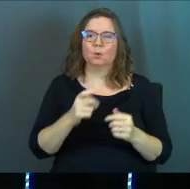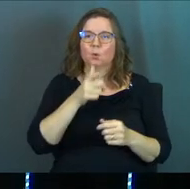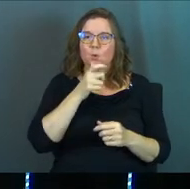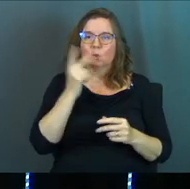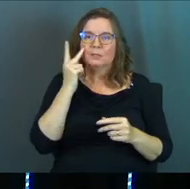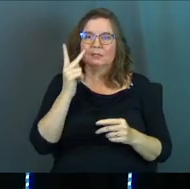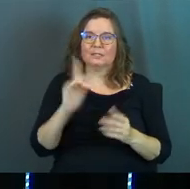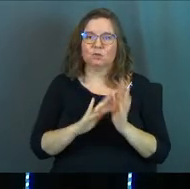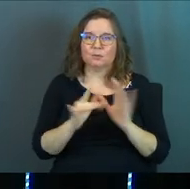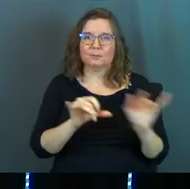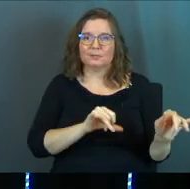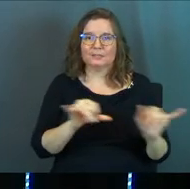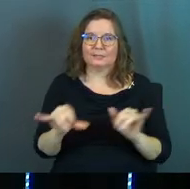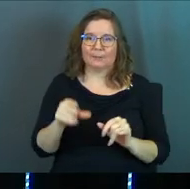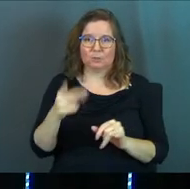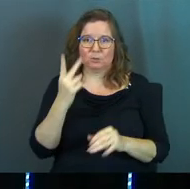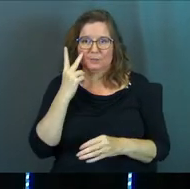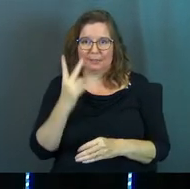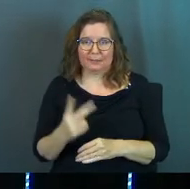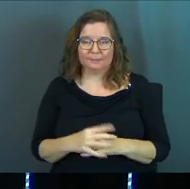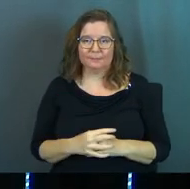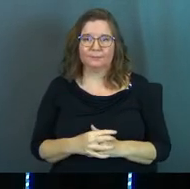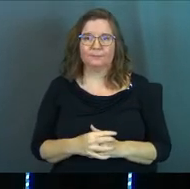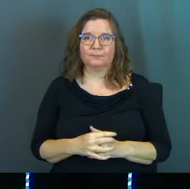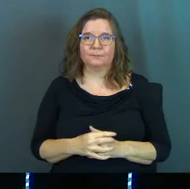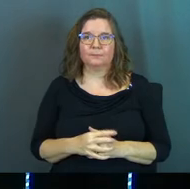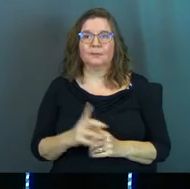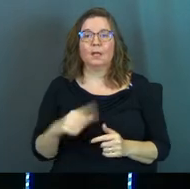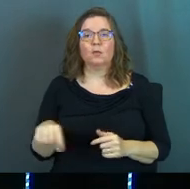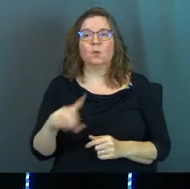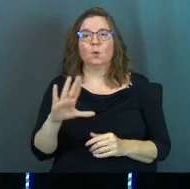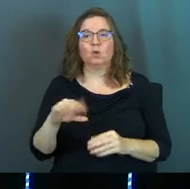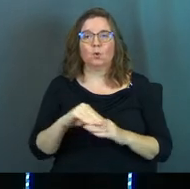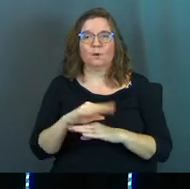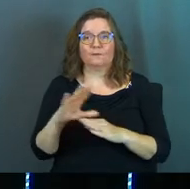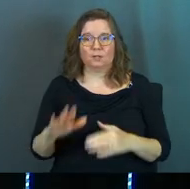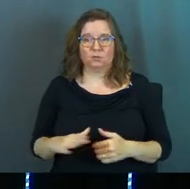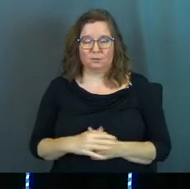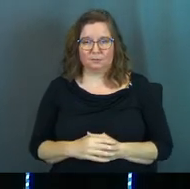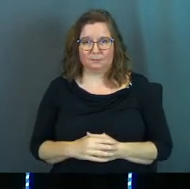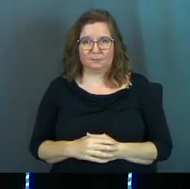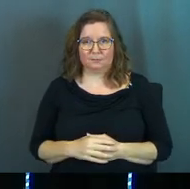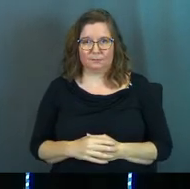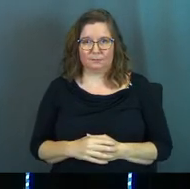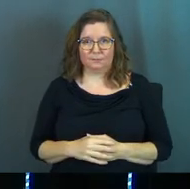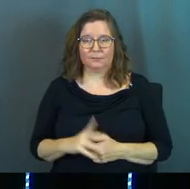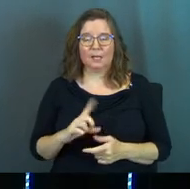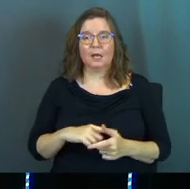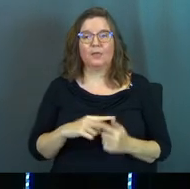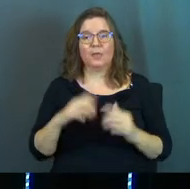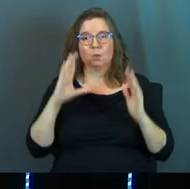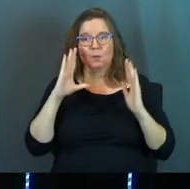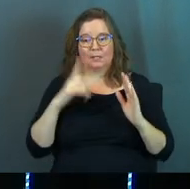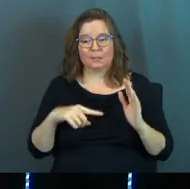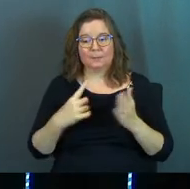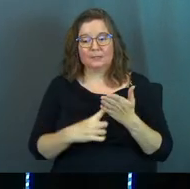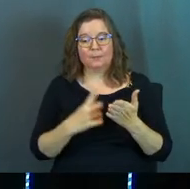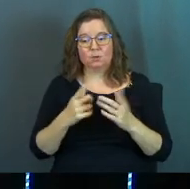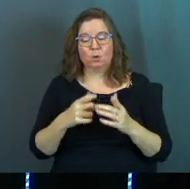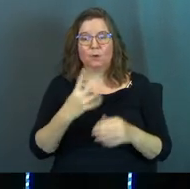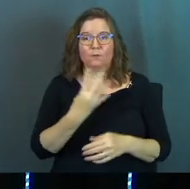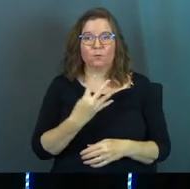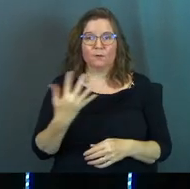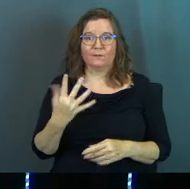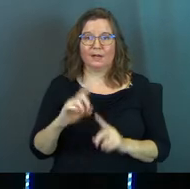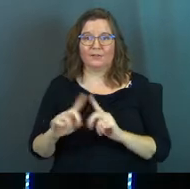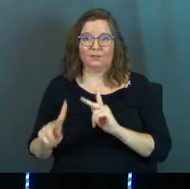people who see the scripture the same way that you see it. And those are your advisors. And then you listen to them. And sometimes you go